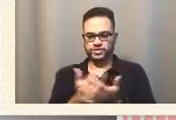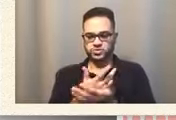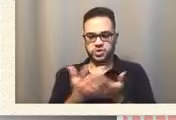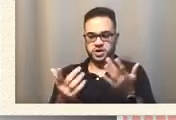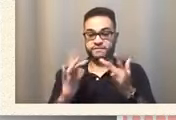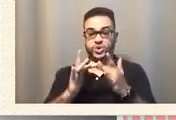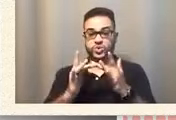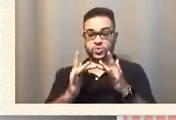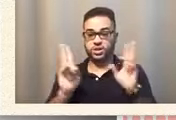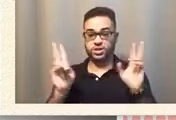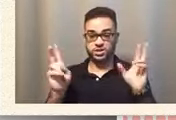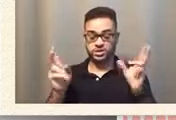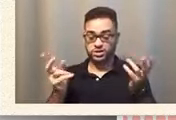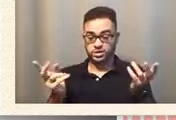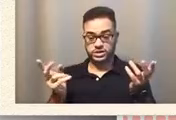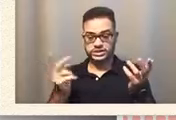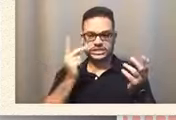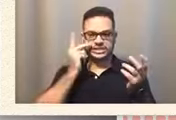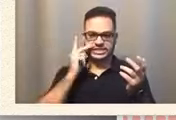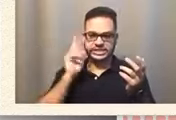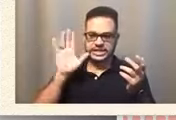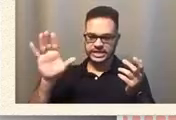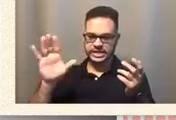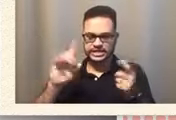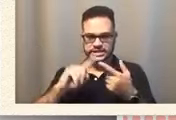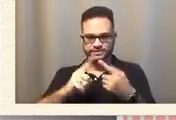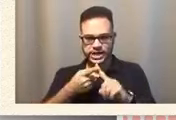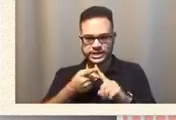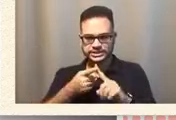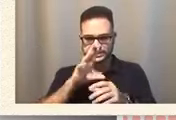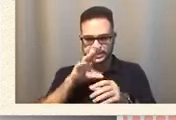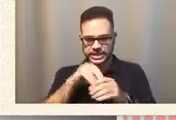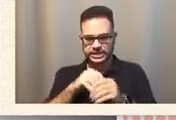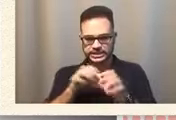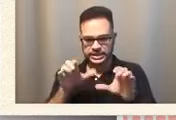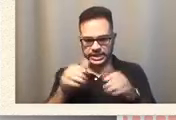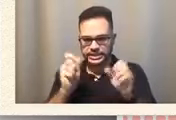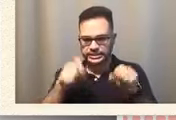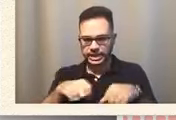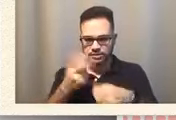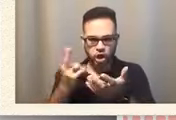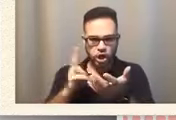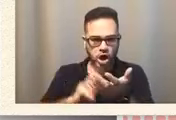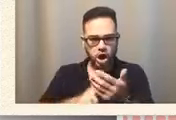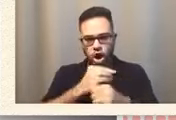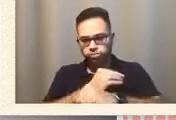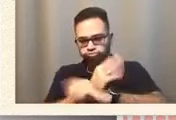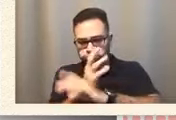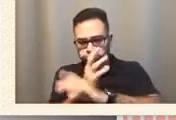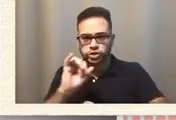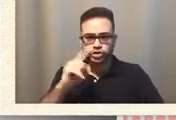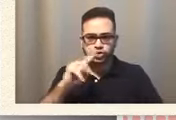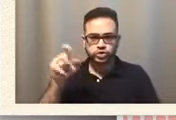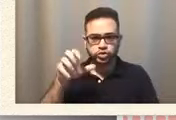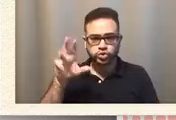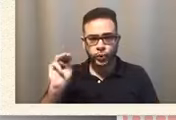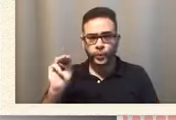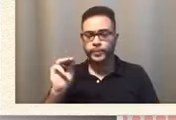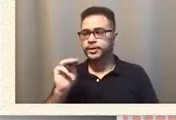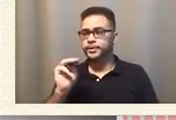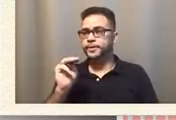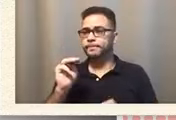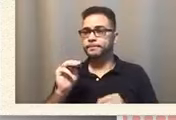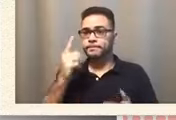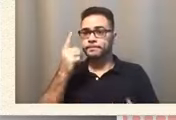seeing his classmates, the ones that are able to log in and the ones that are able to be on Zoom, or, you know, because maybe parents have to